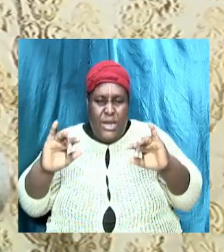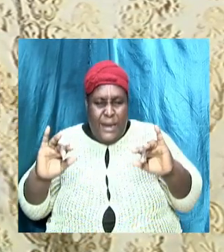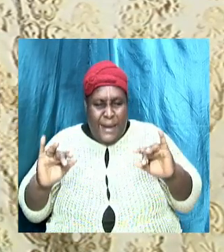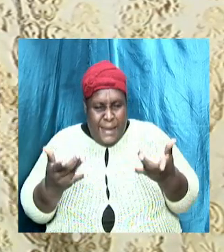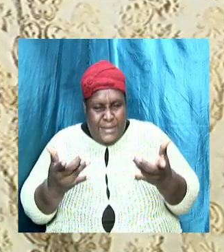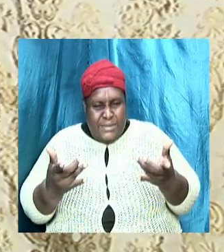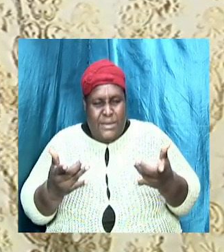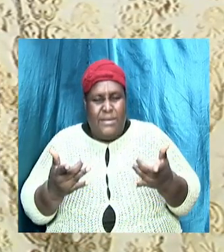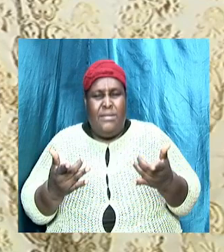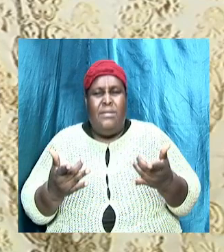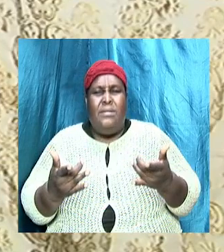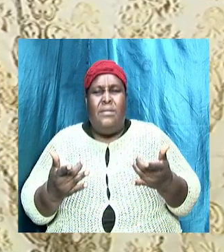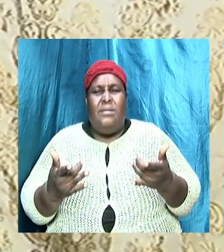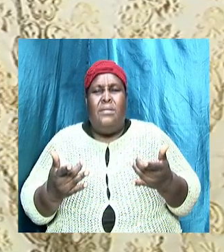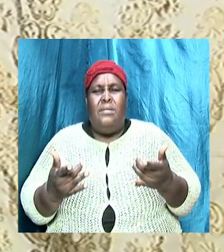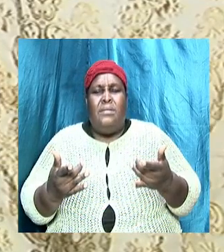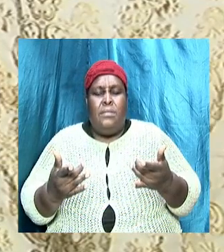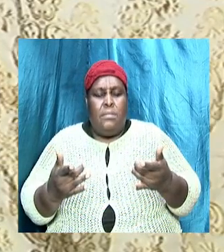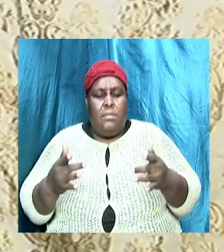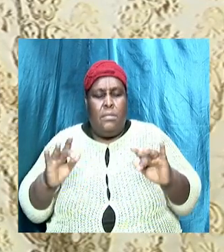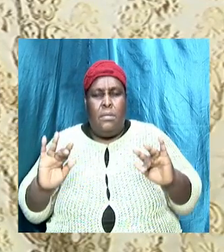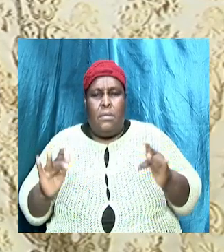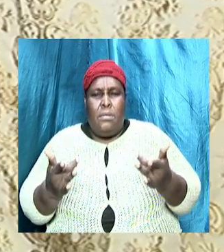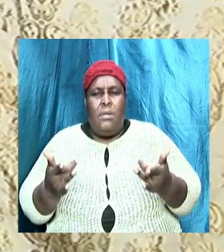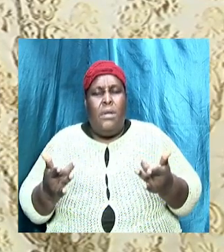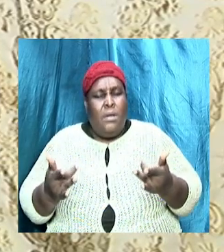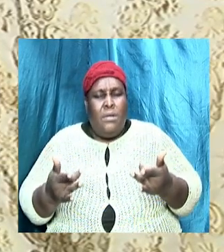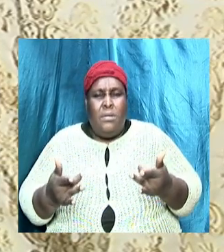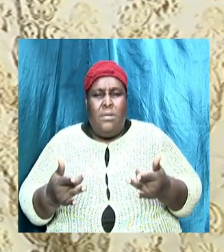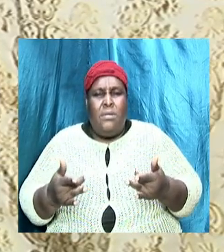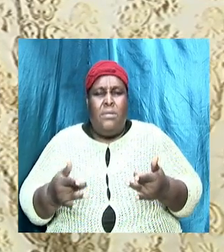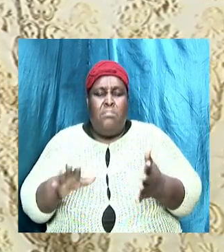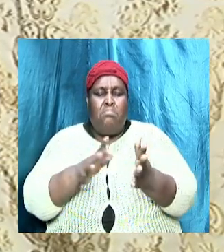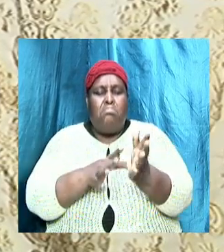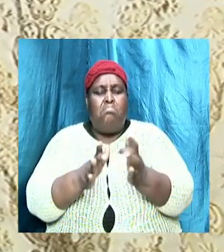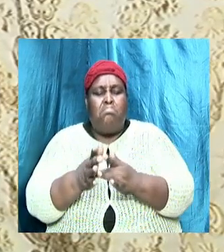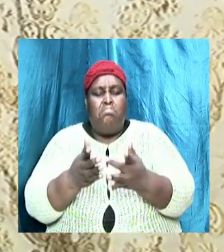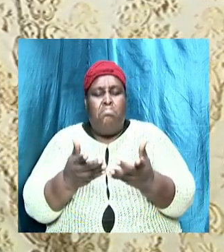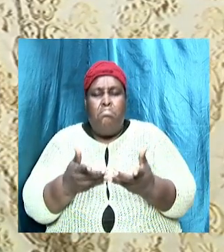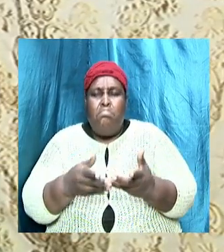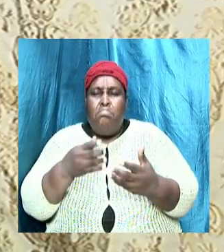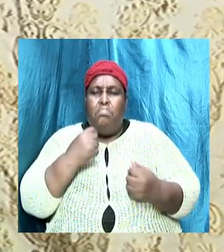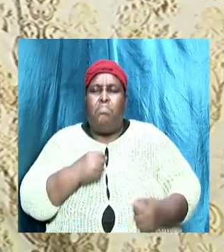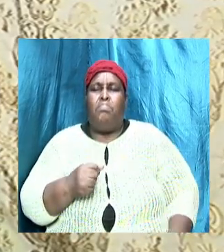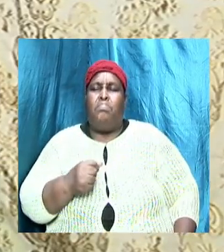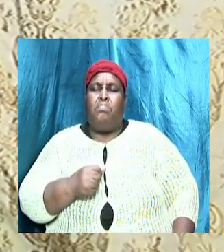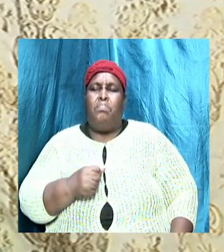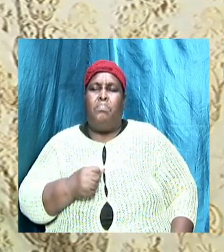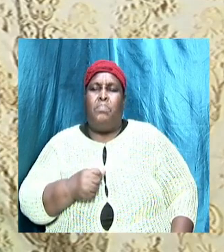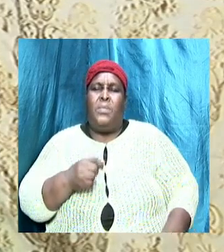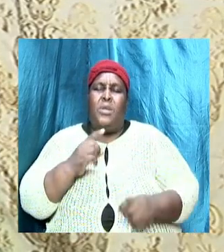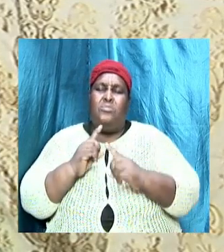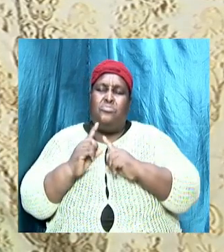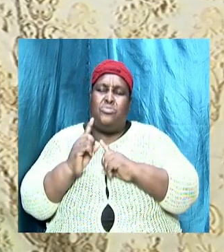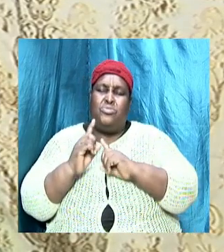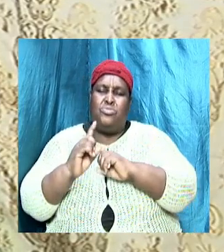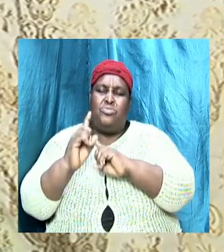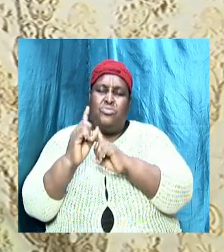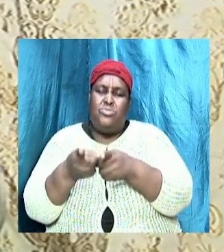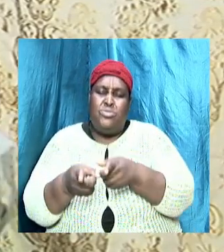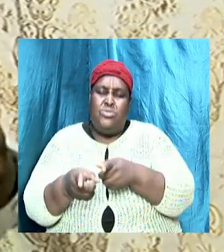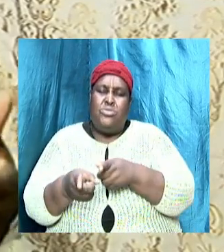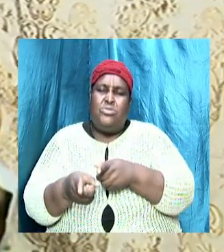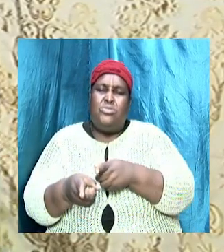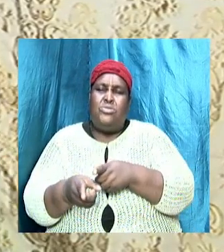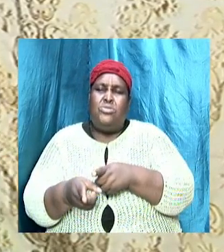tamper with God's communication to the world the Bible is the instruction and